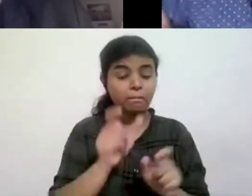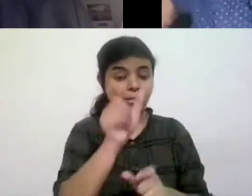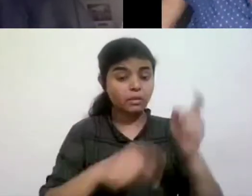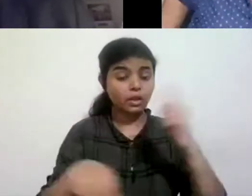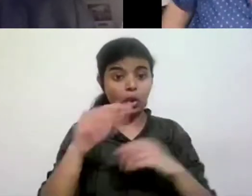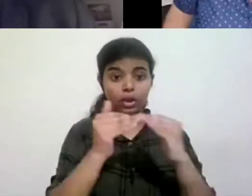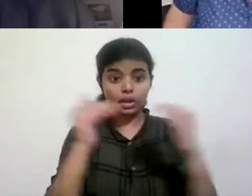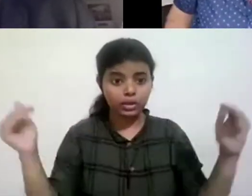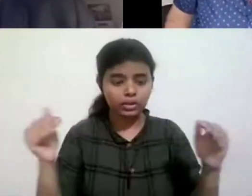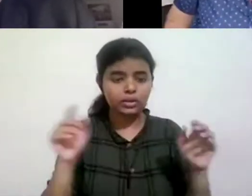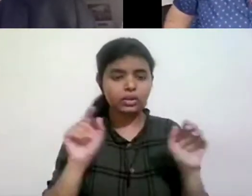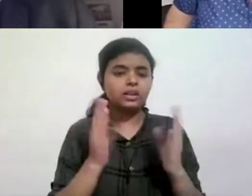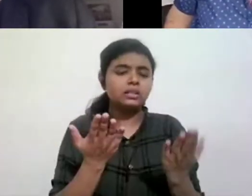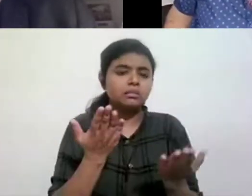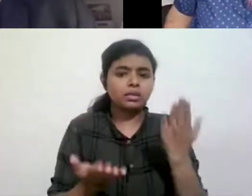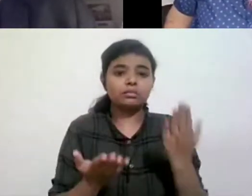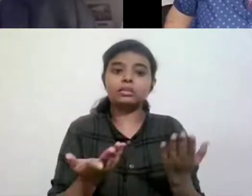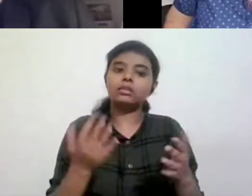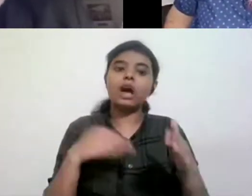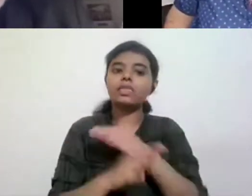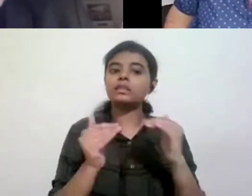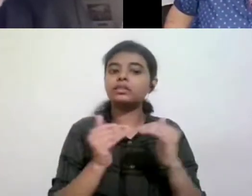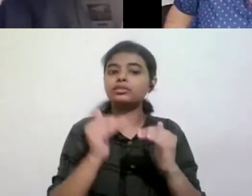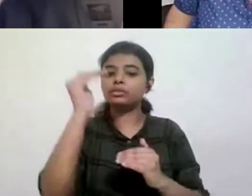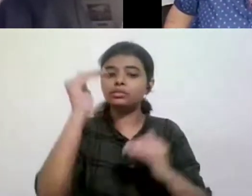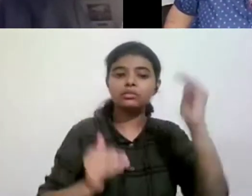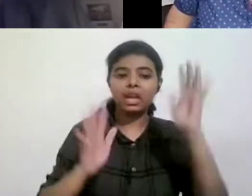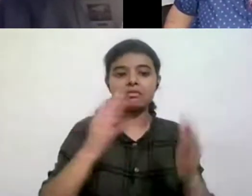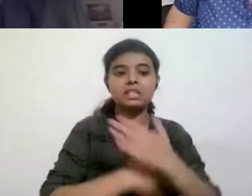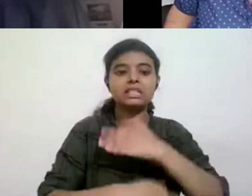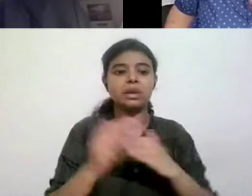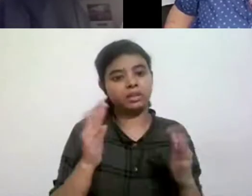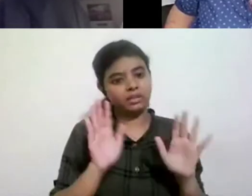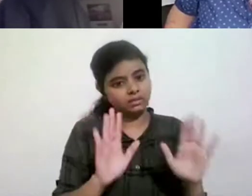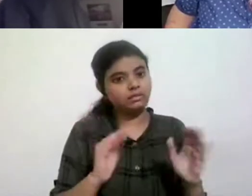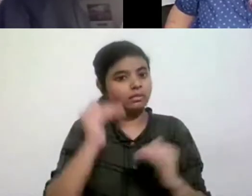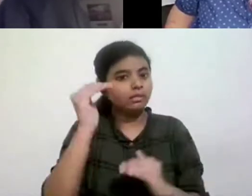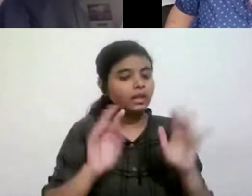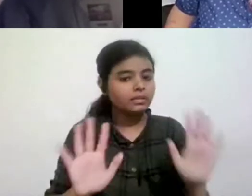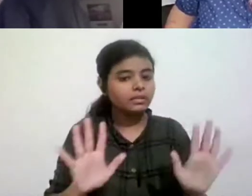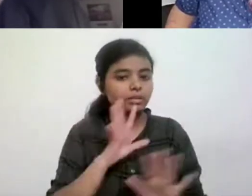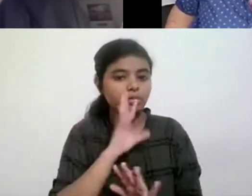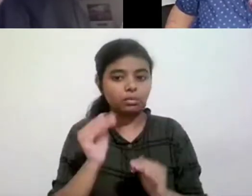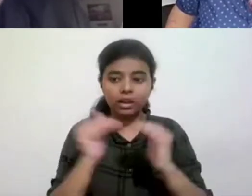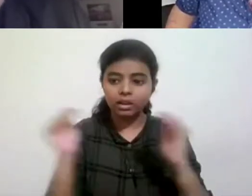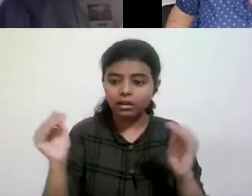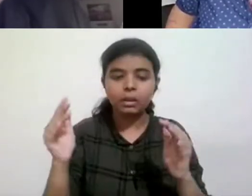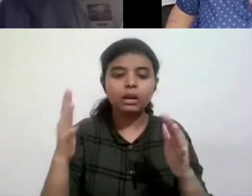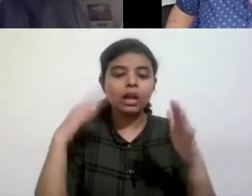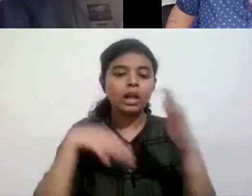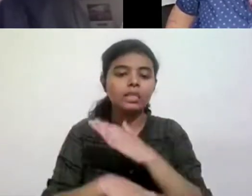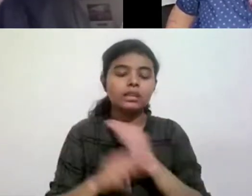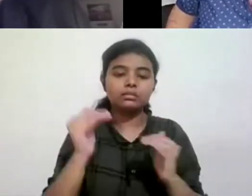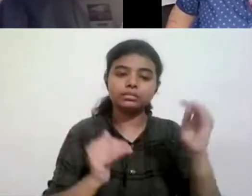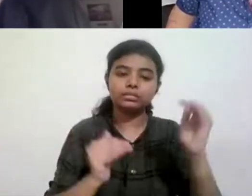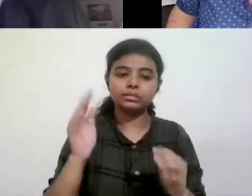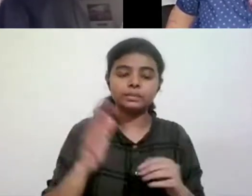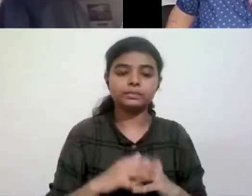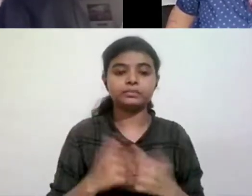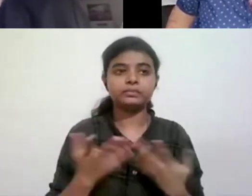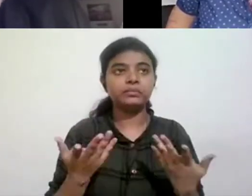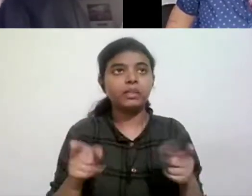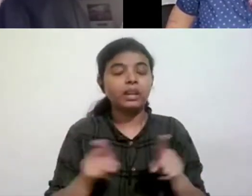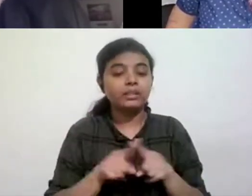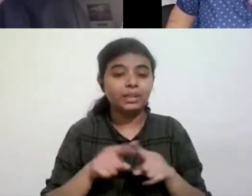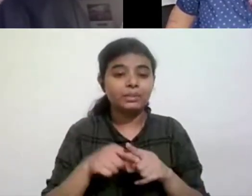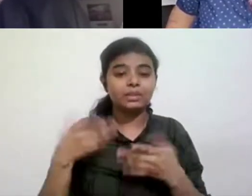would there still be discrimination against people with disabilities? And there's nothing inherently in the,